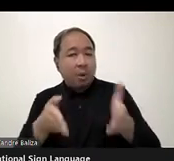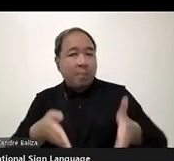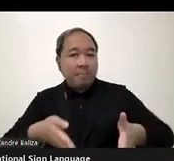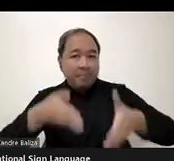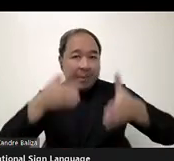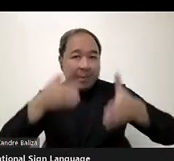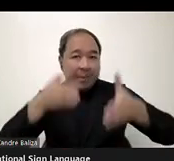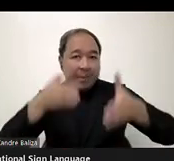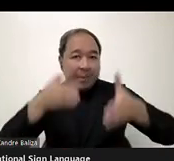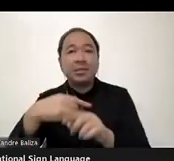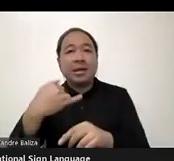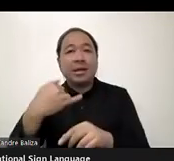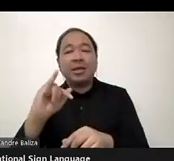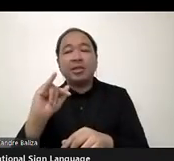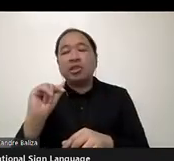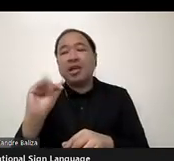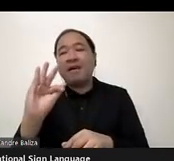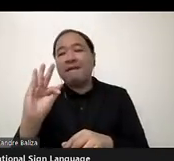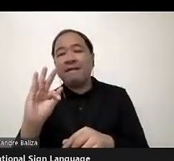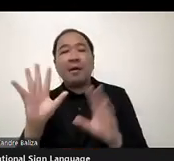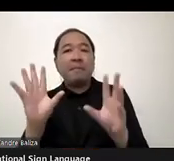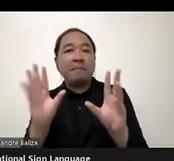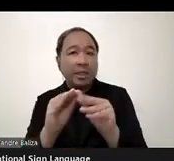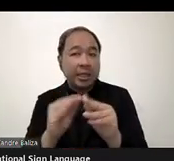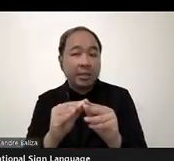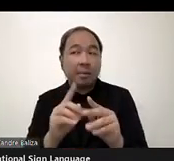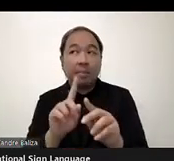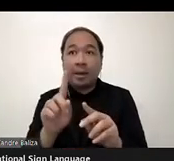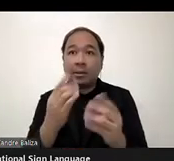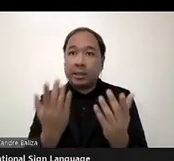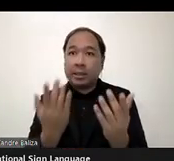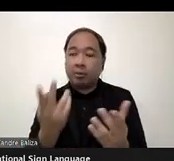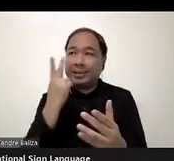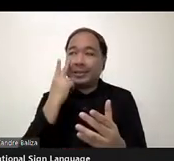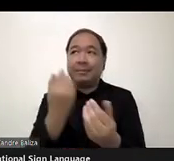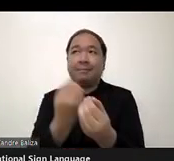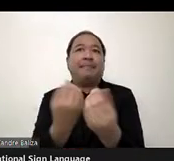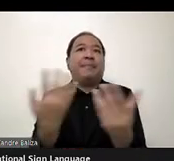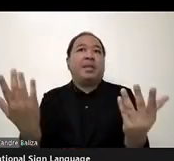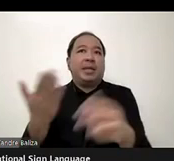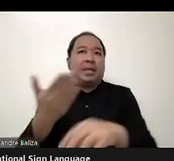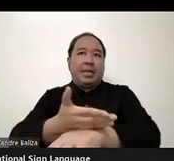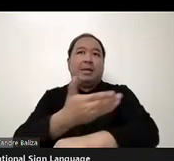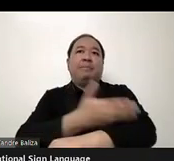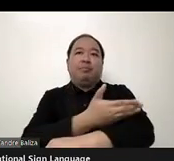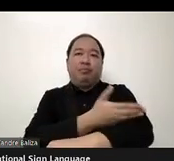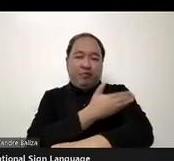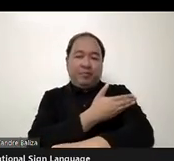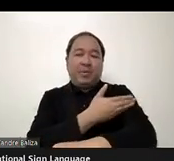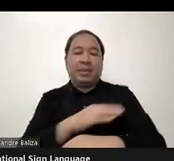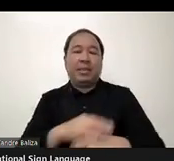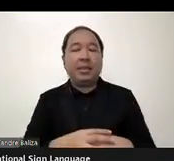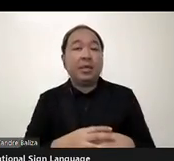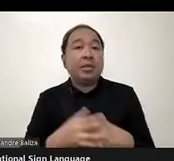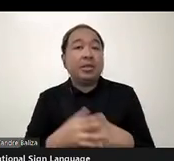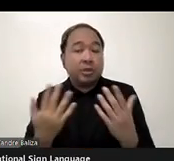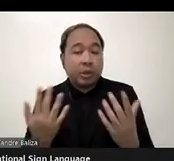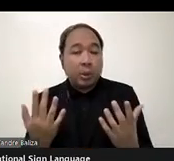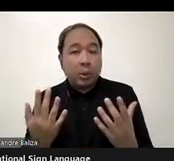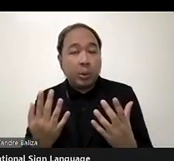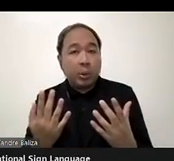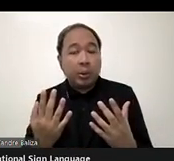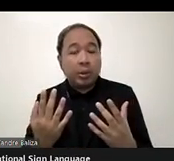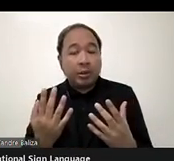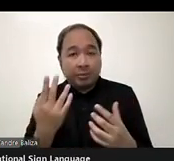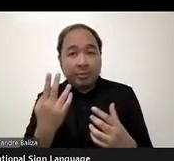Uh, today we see a lot of improvement on that, that side. So, uh, if I say that